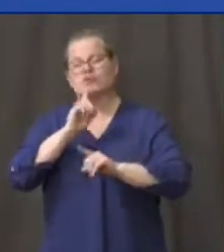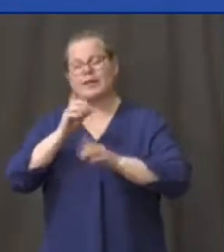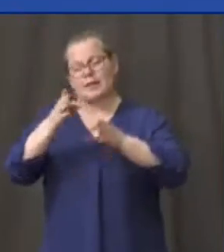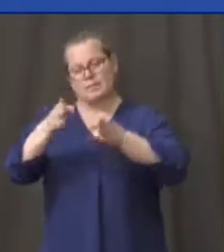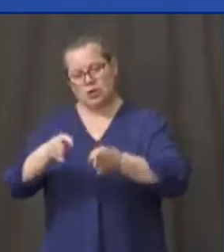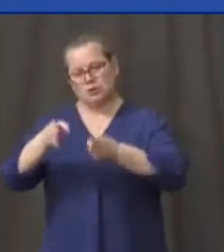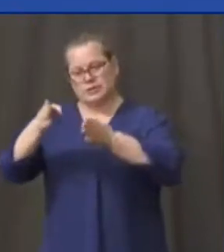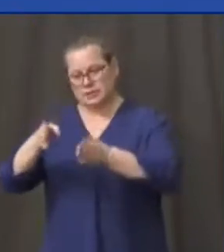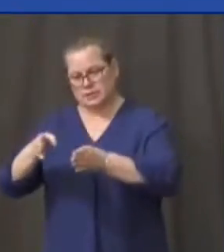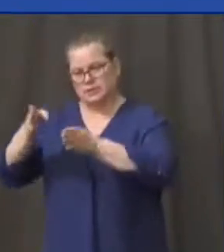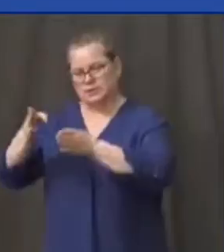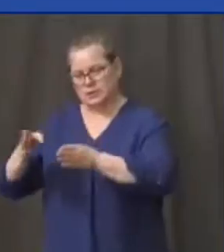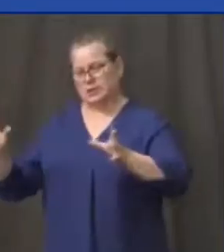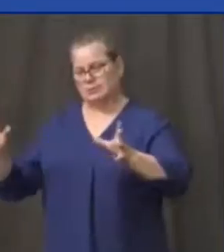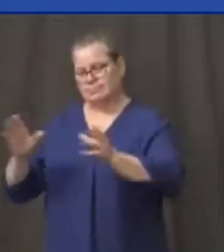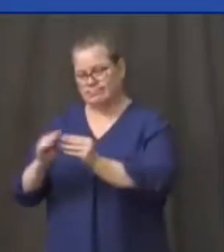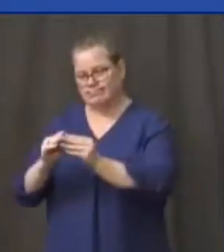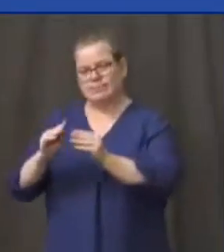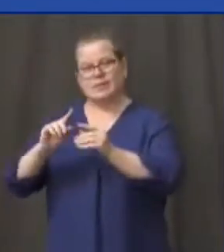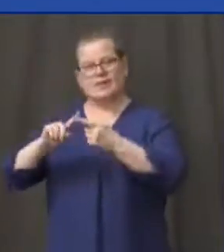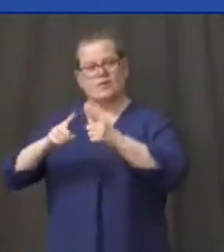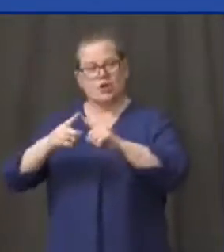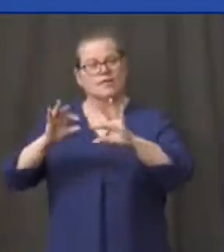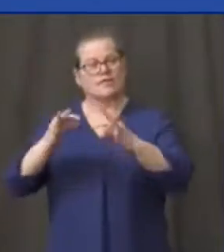I feel that every day.